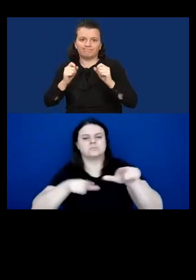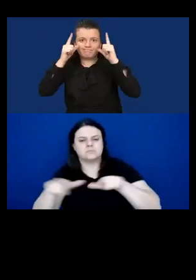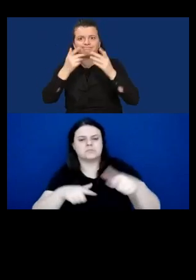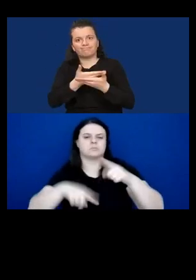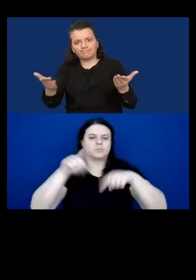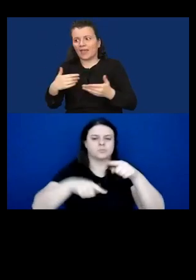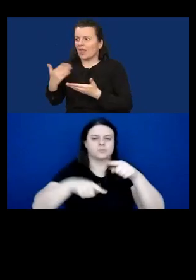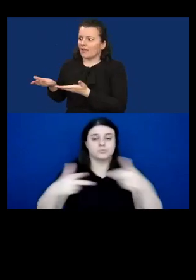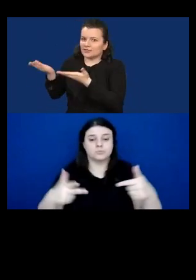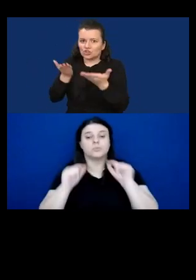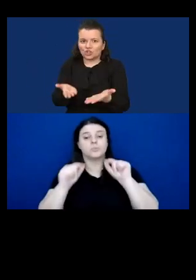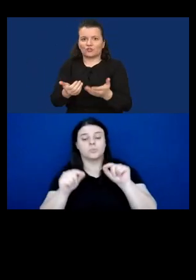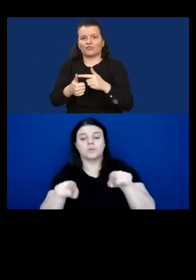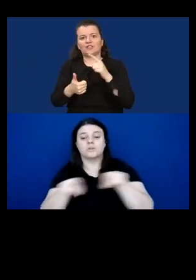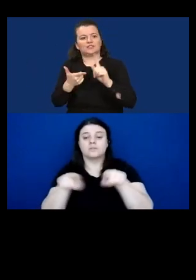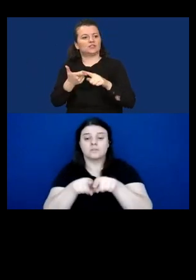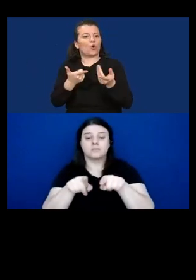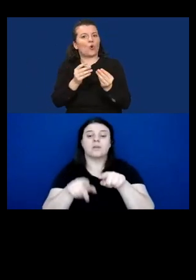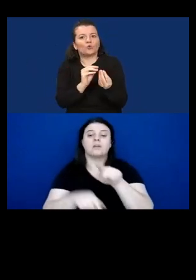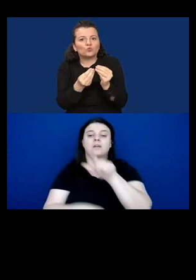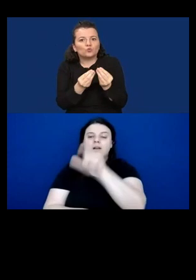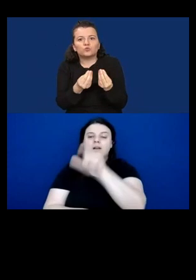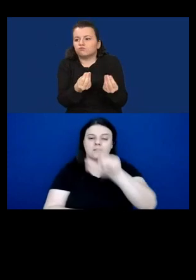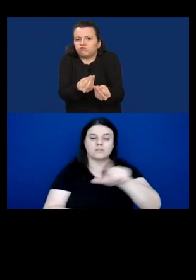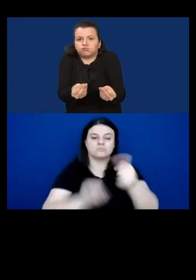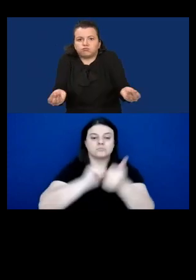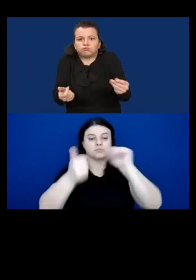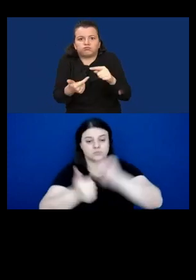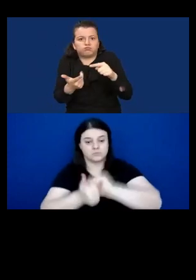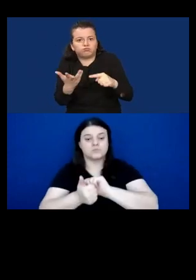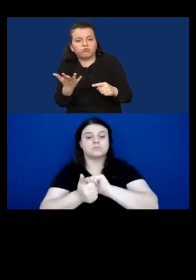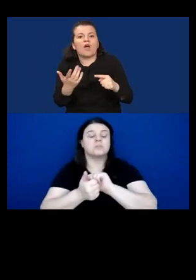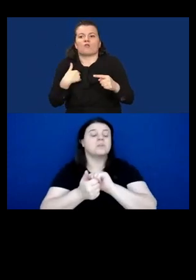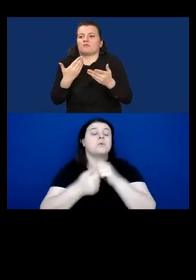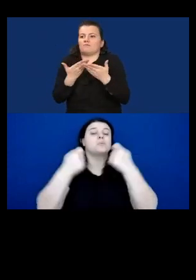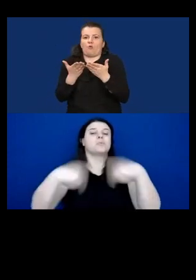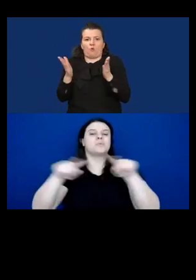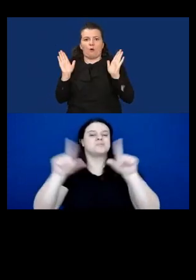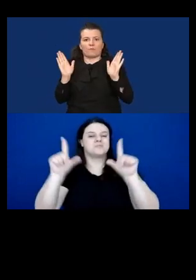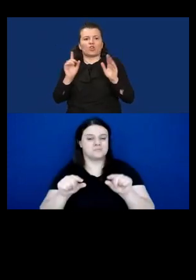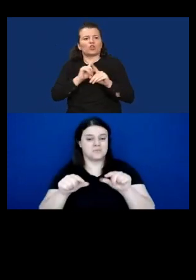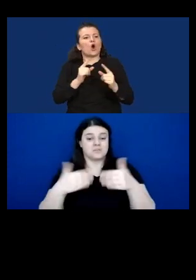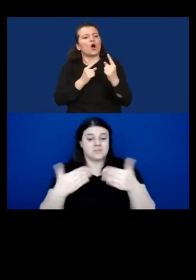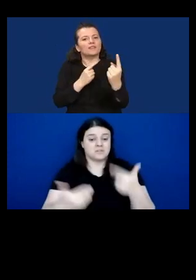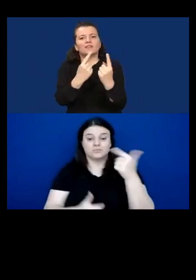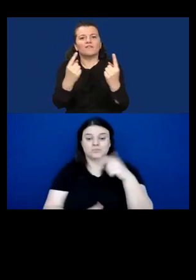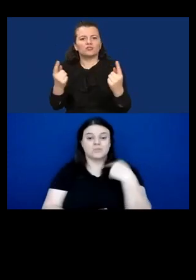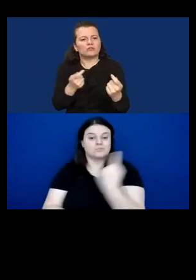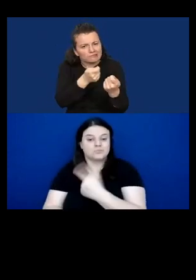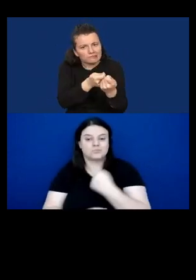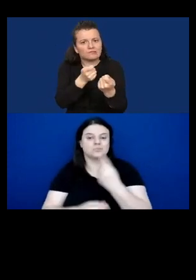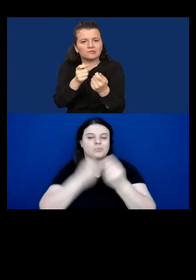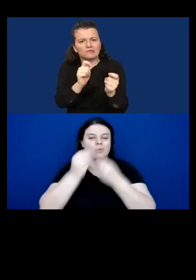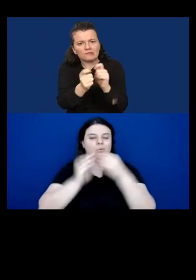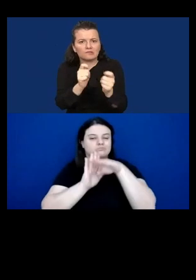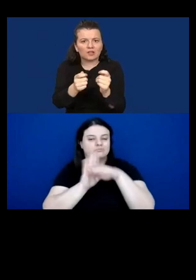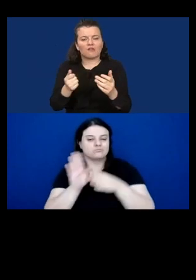such that individual adaptations would be less needed. There is also no general framework to consult with people with